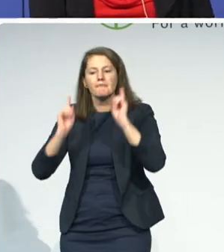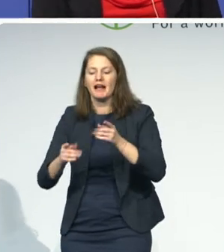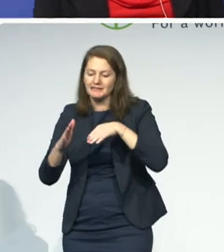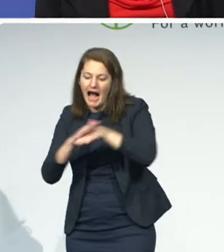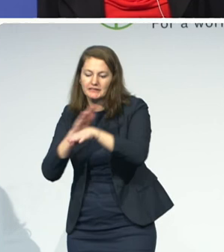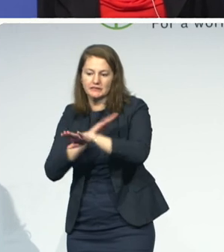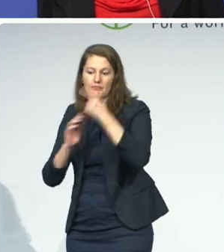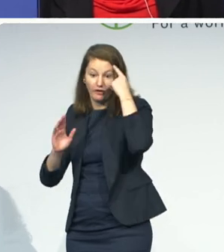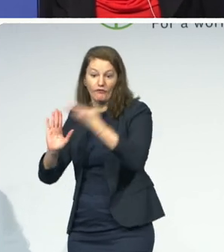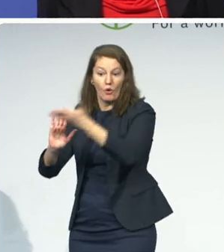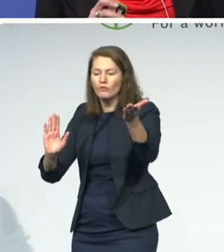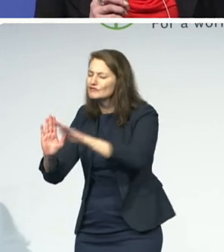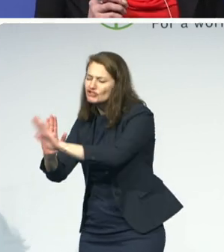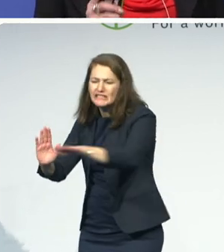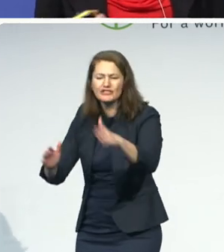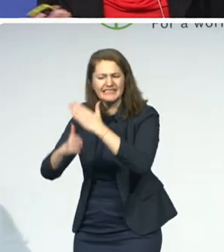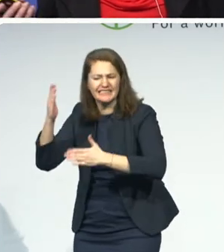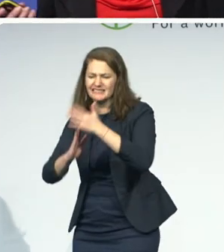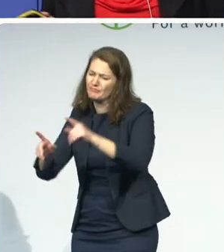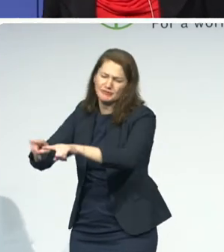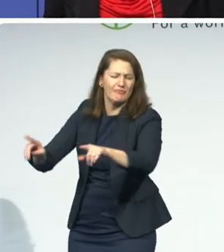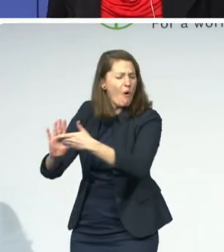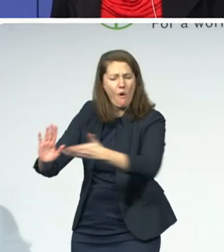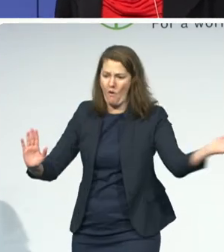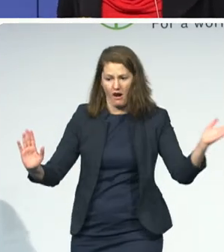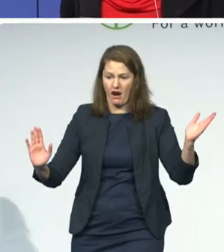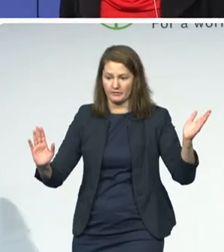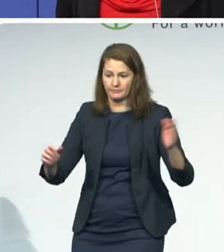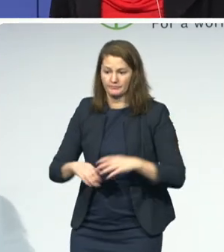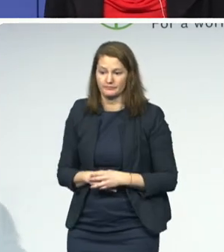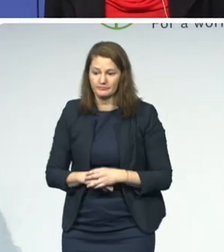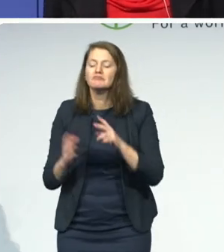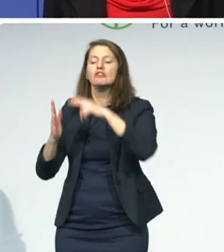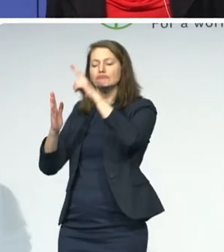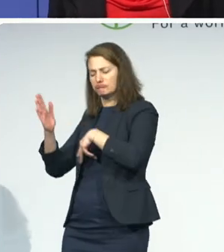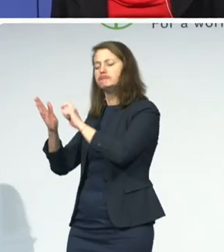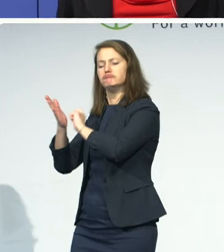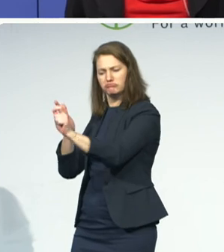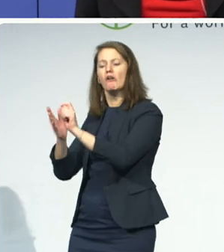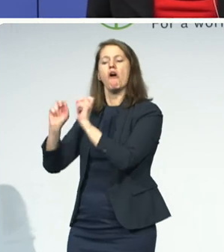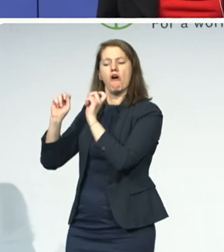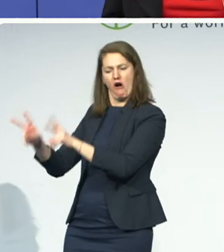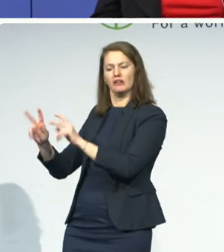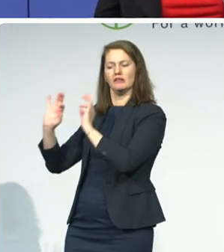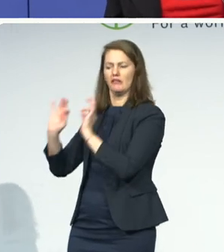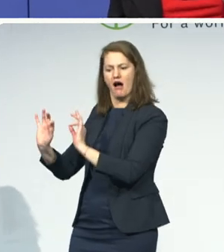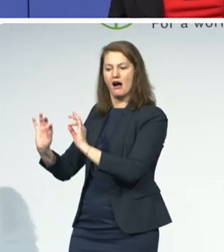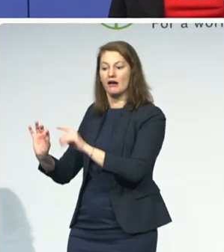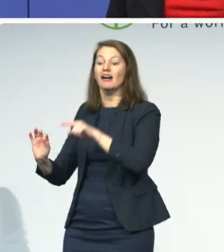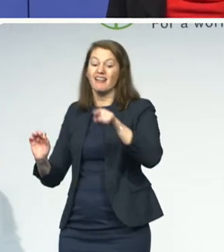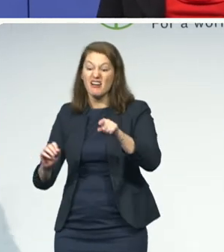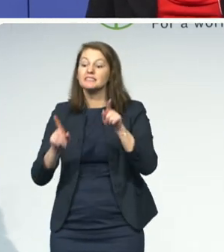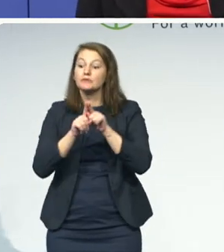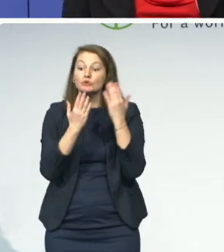but actually also do math. There are many students that struggle with math, right? It is people with disabilities, without